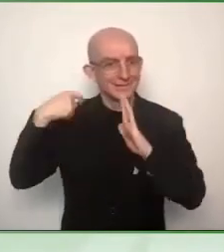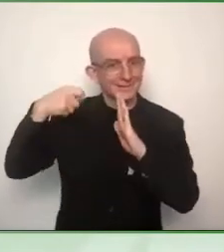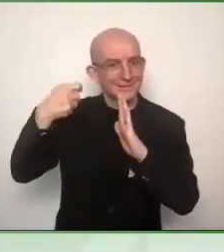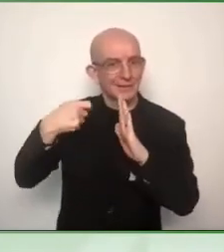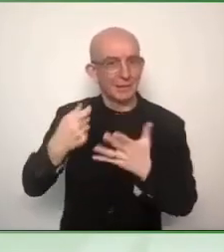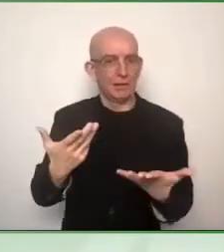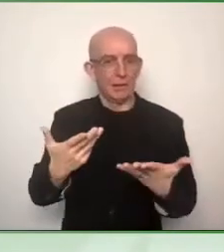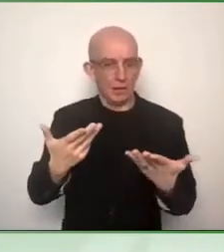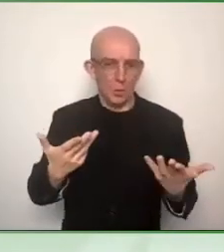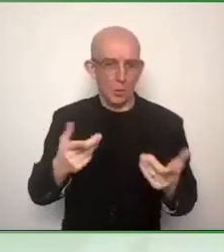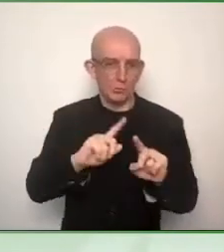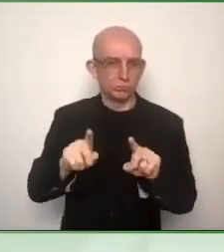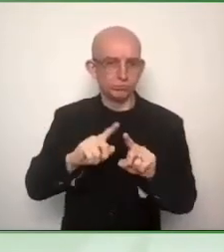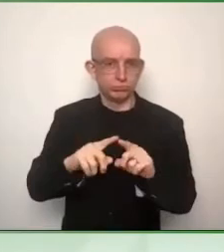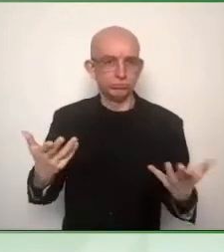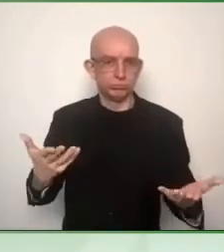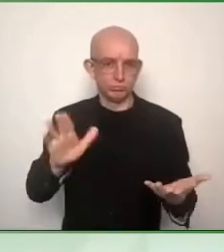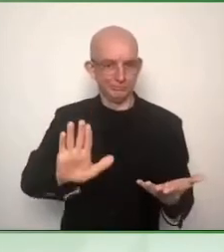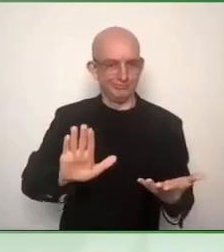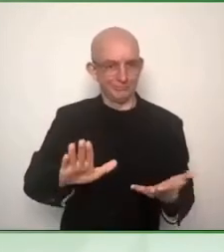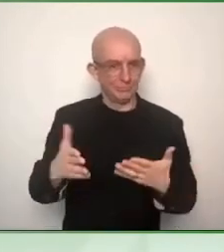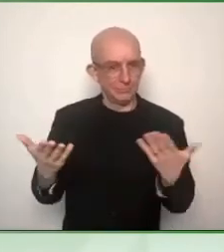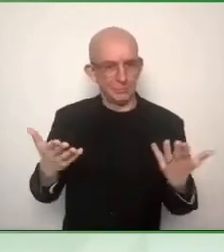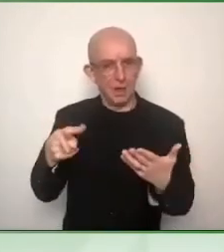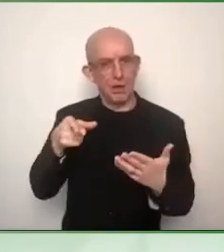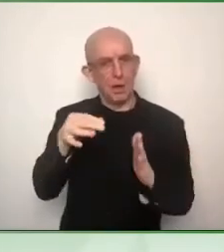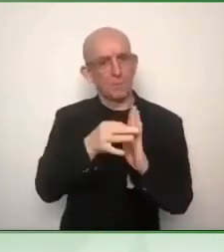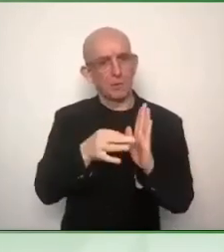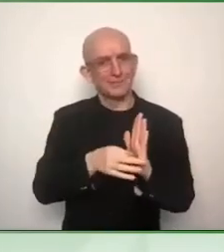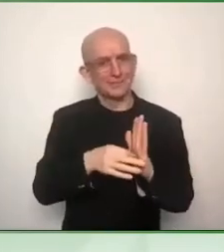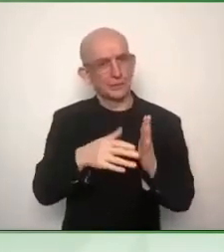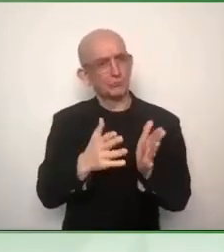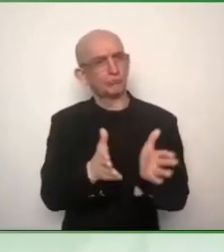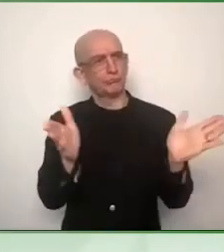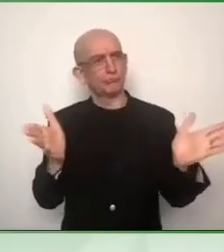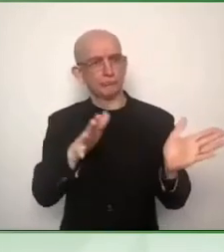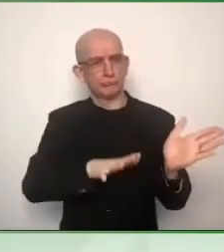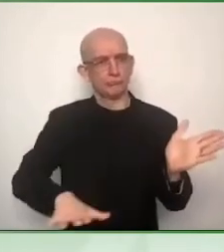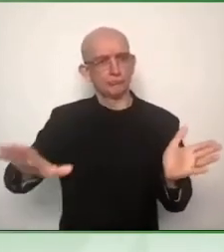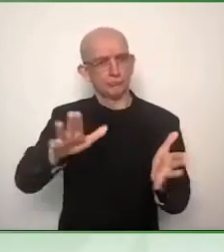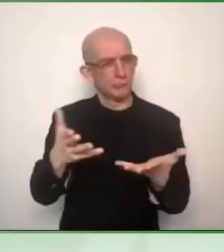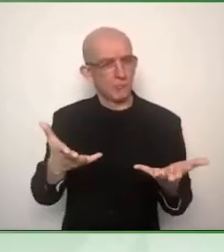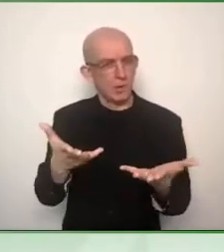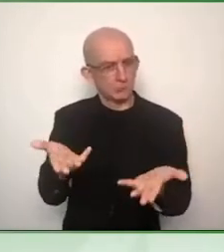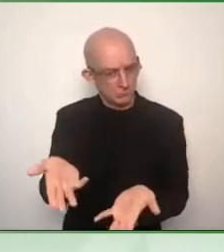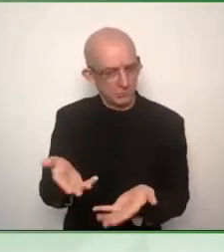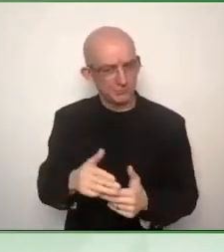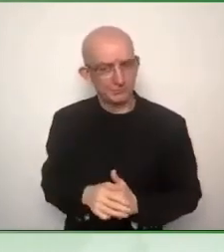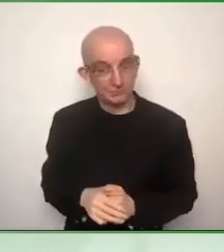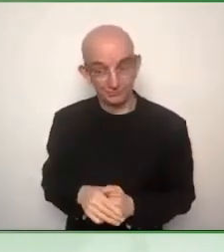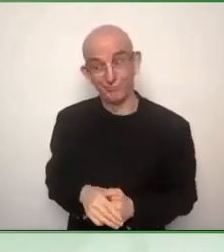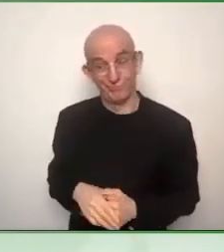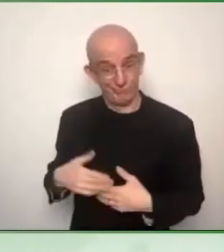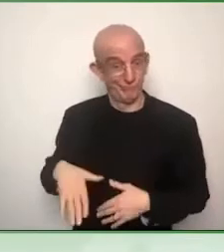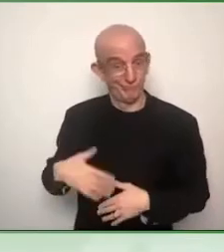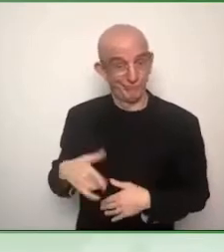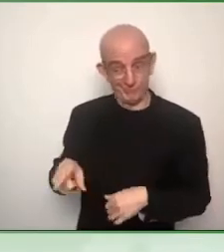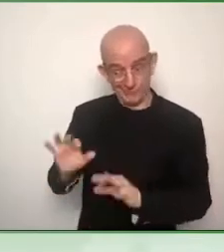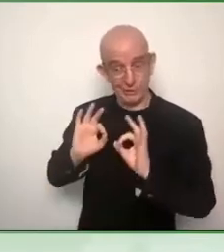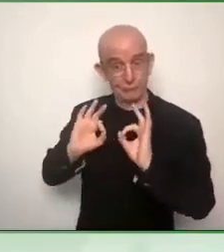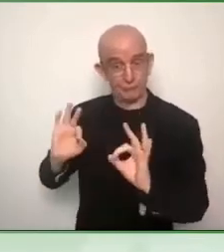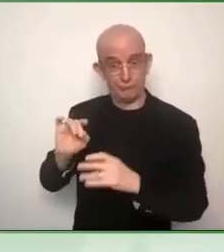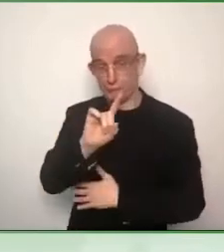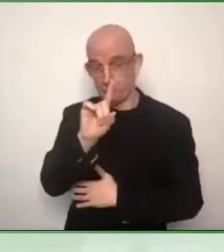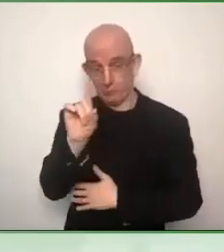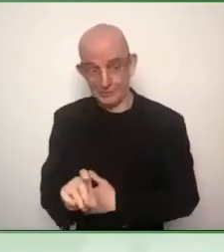really works by principles that are provided that are followed